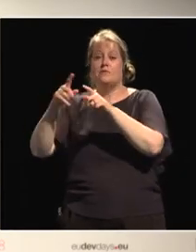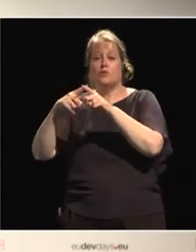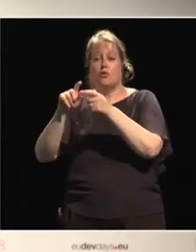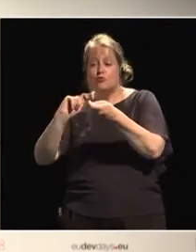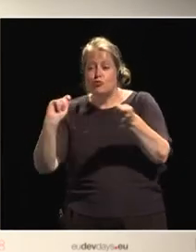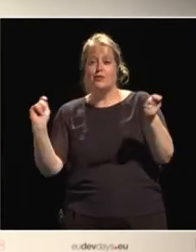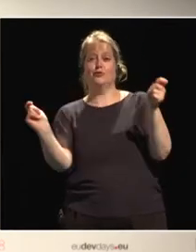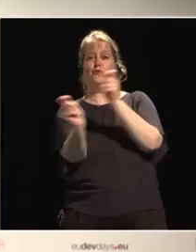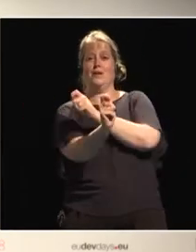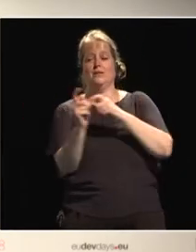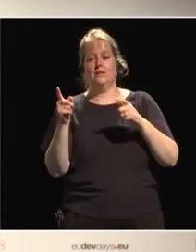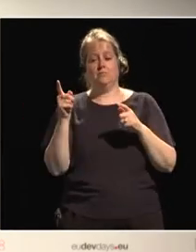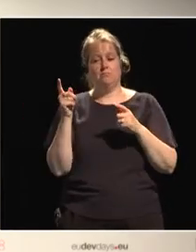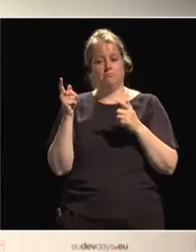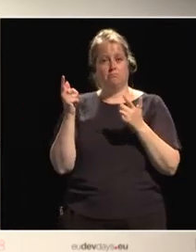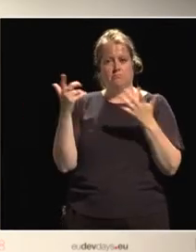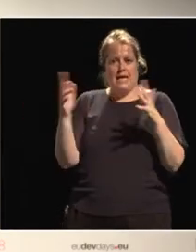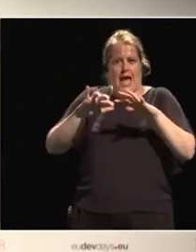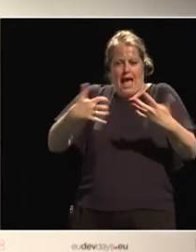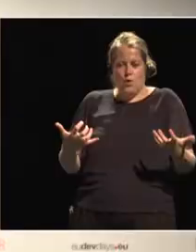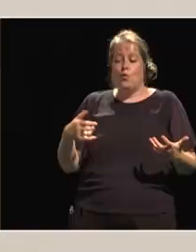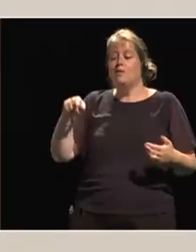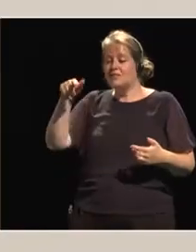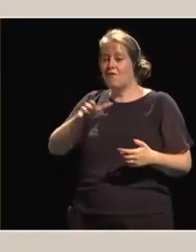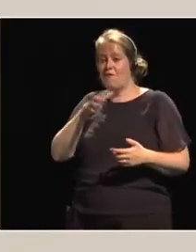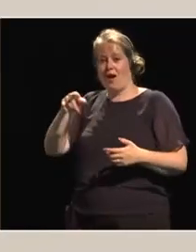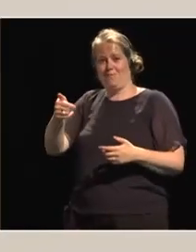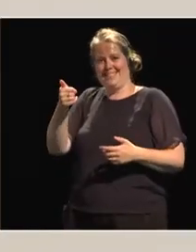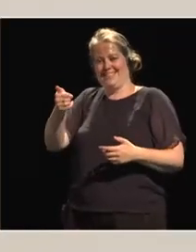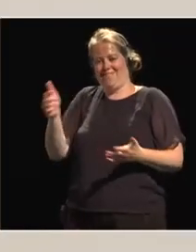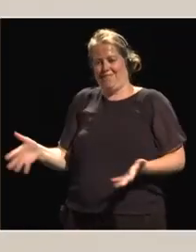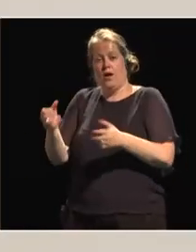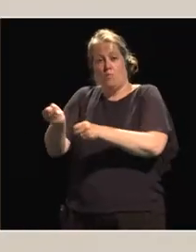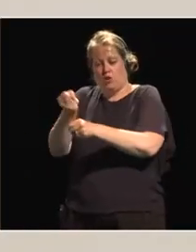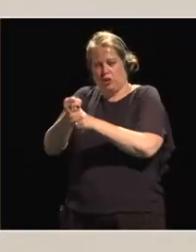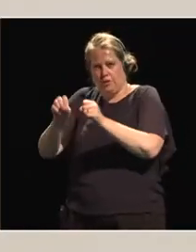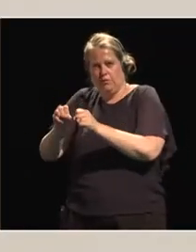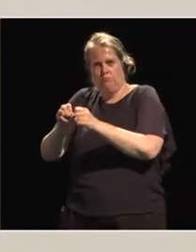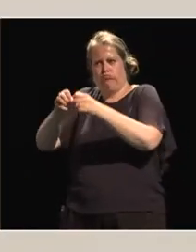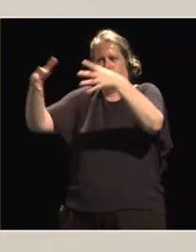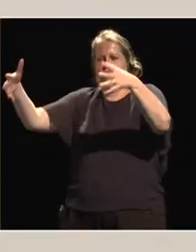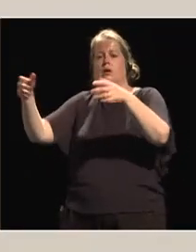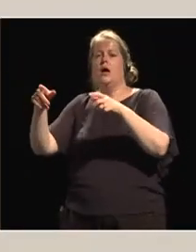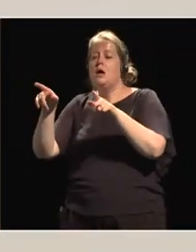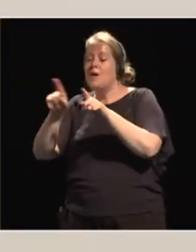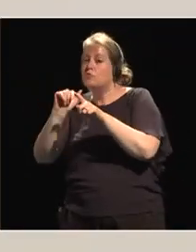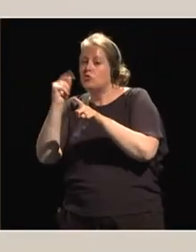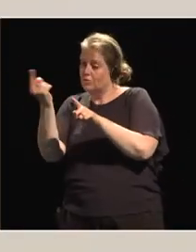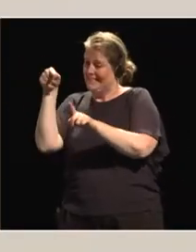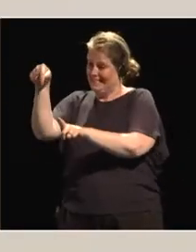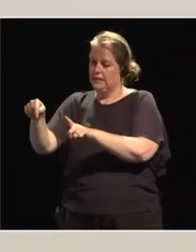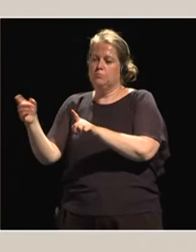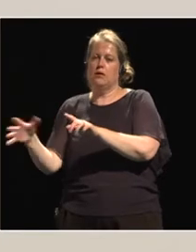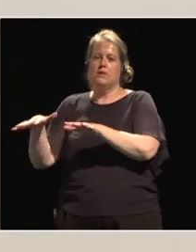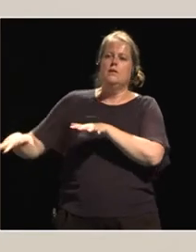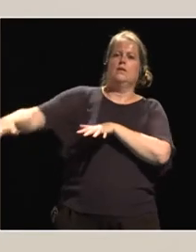increasing productivity at the farm level, but it's increasing productivity beyond the farm level as well, increasing the value